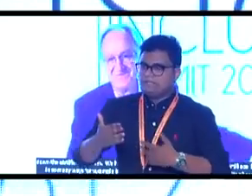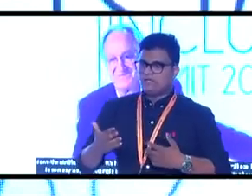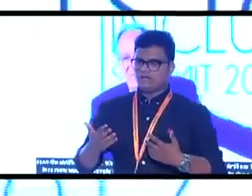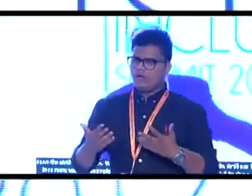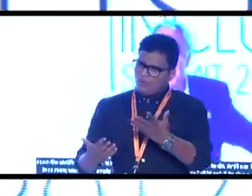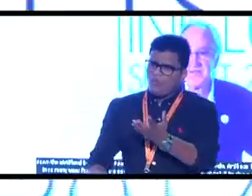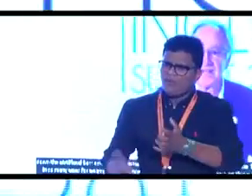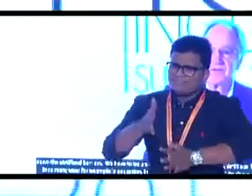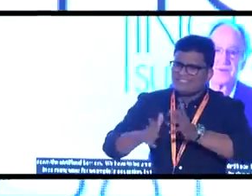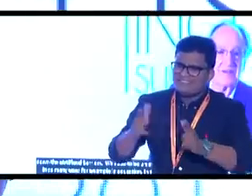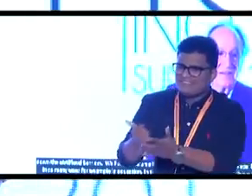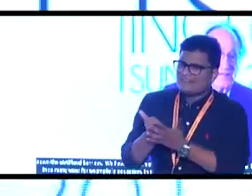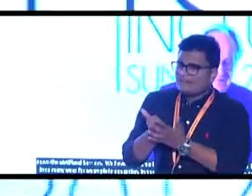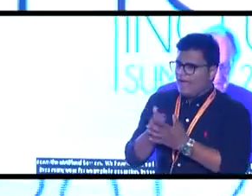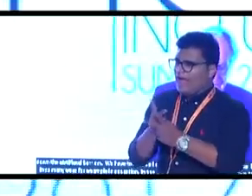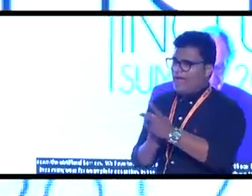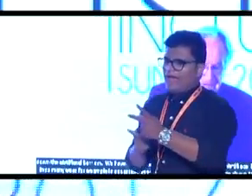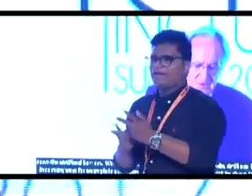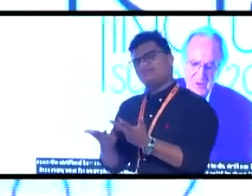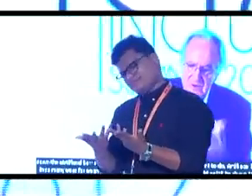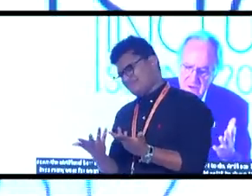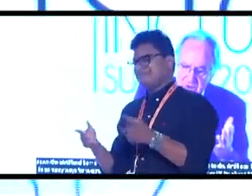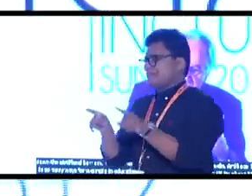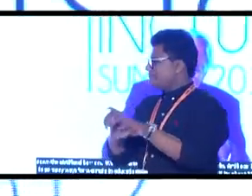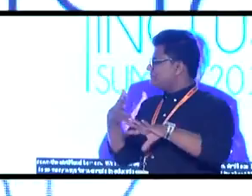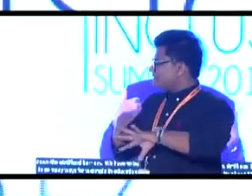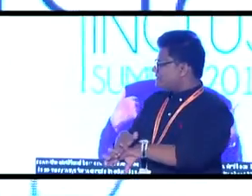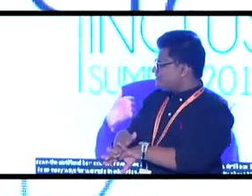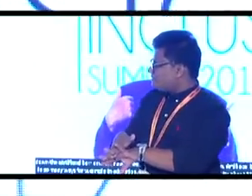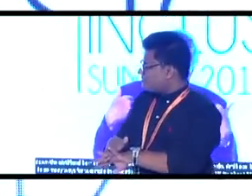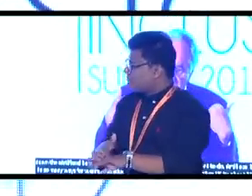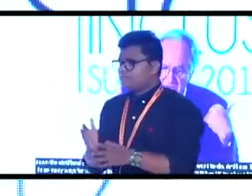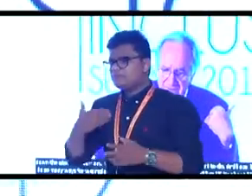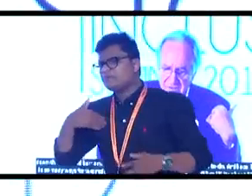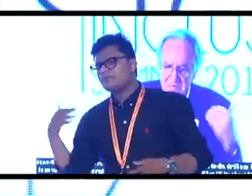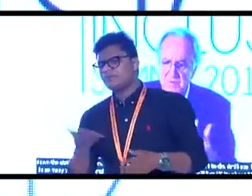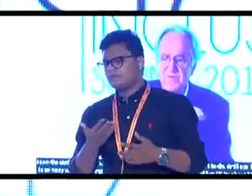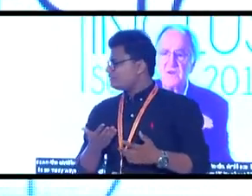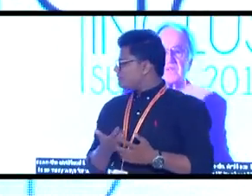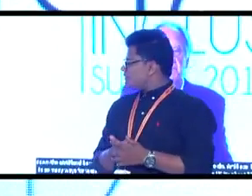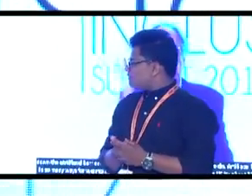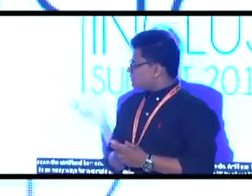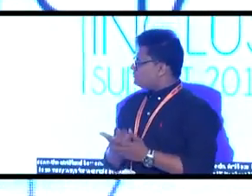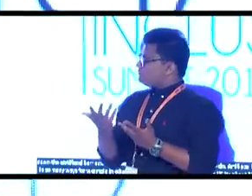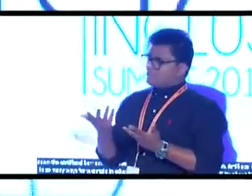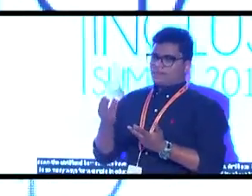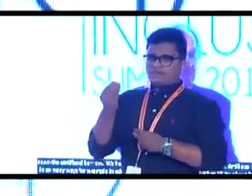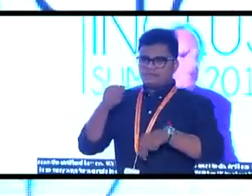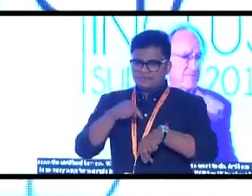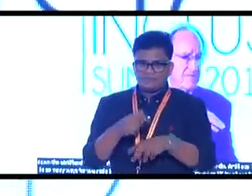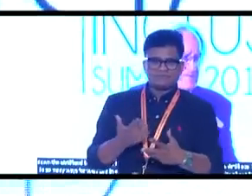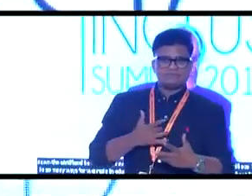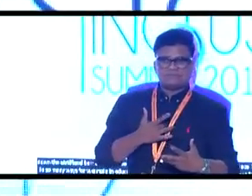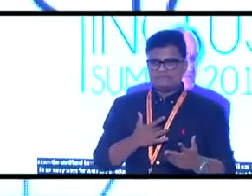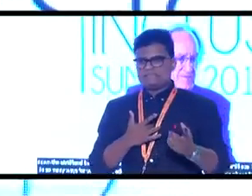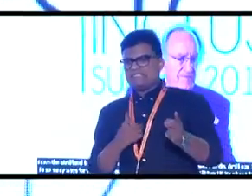to understand what's going on. So all of us during our lifetimes will fall someplace on that spectrum.